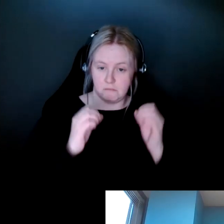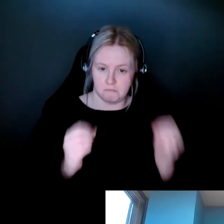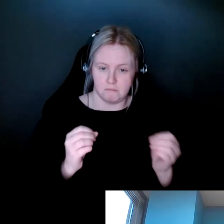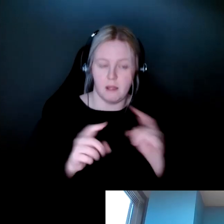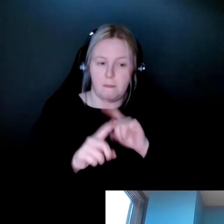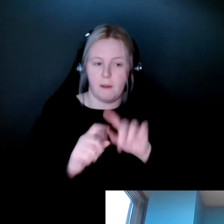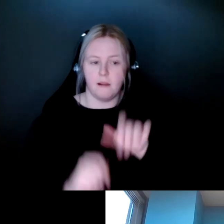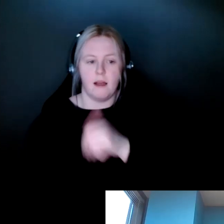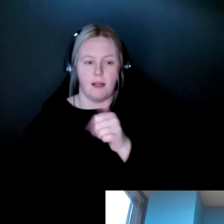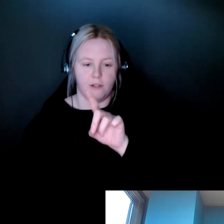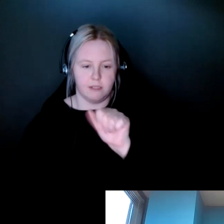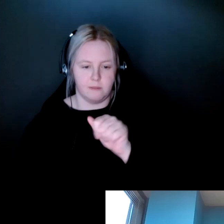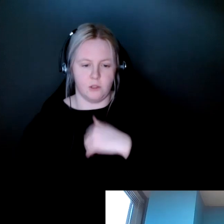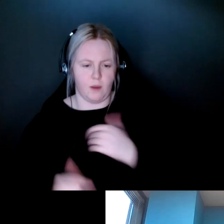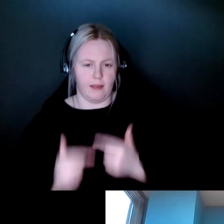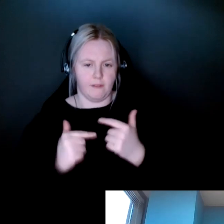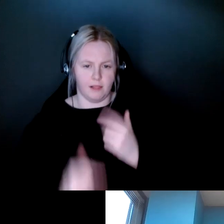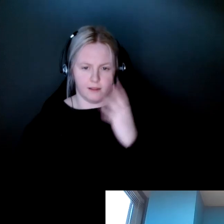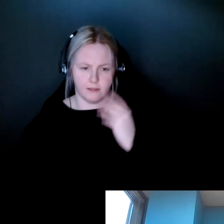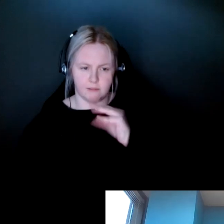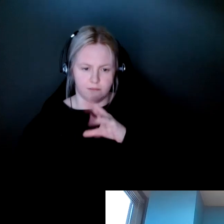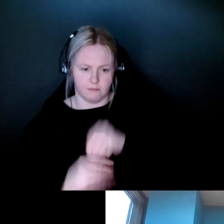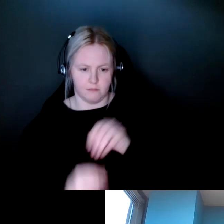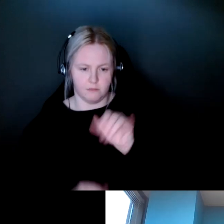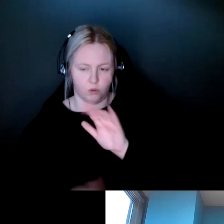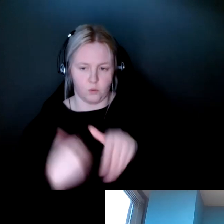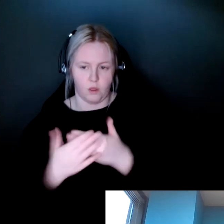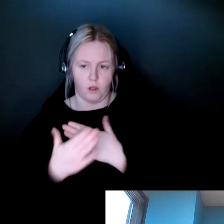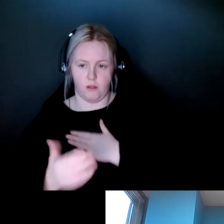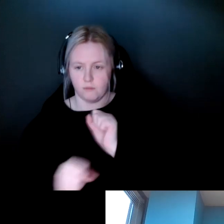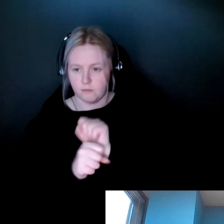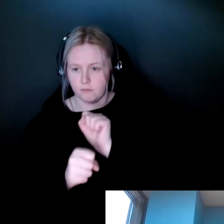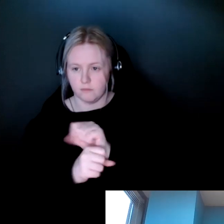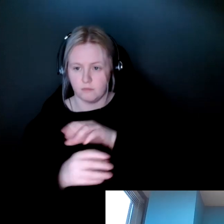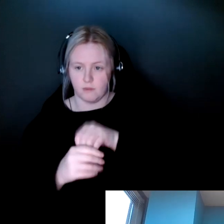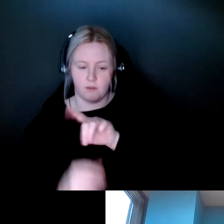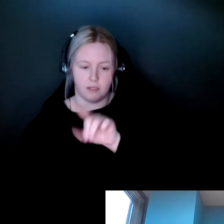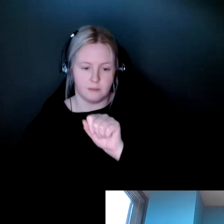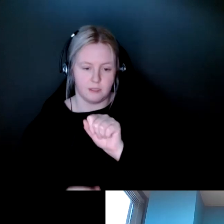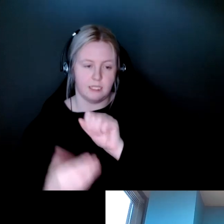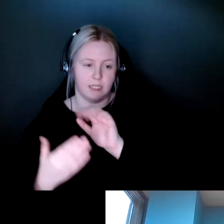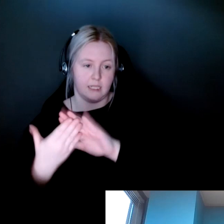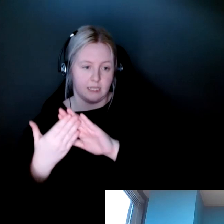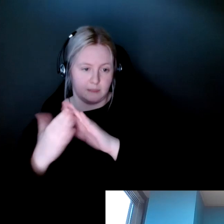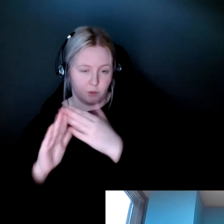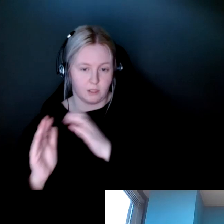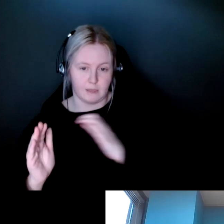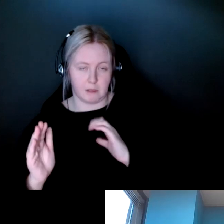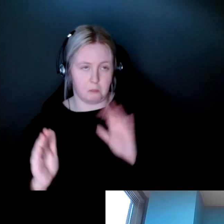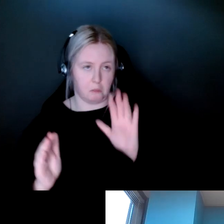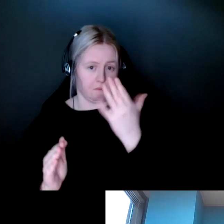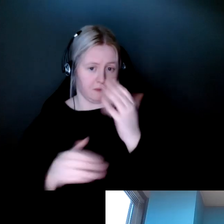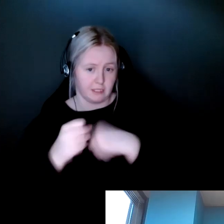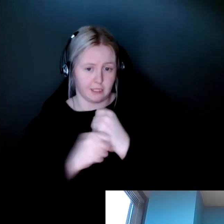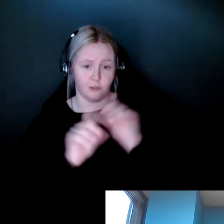So I bring my lived experience to all of the work that I've done within the disability community over the past 15 plus years.